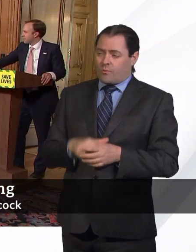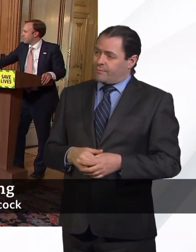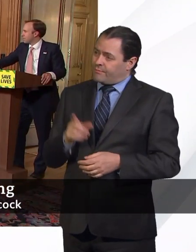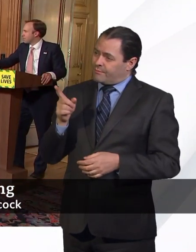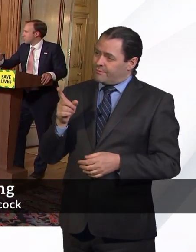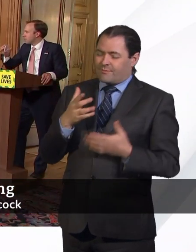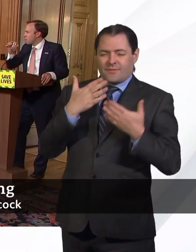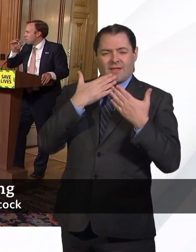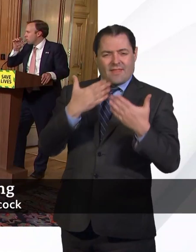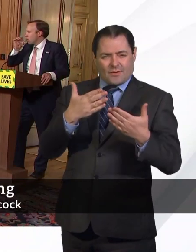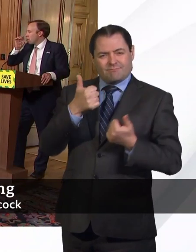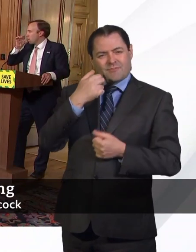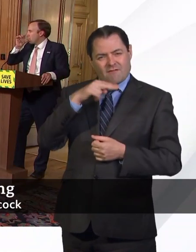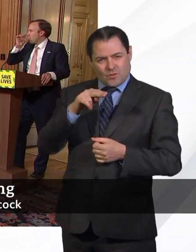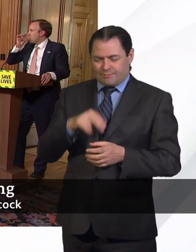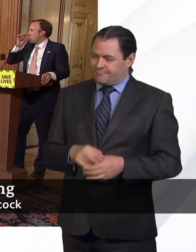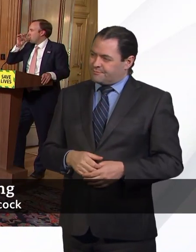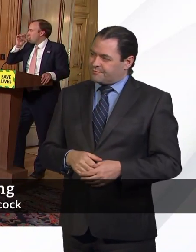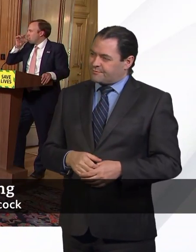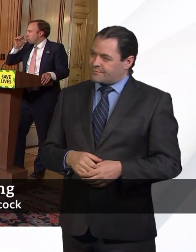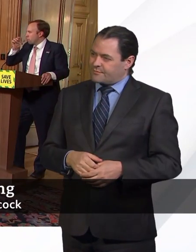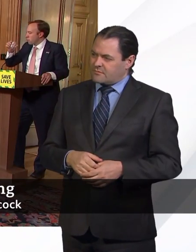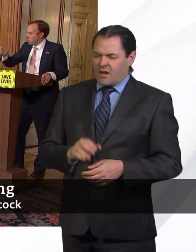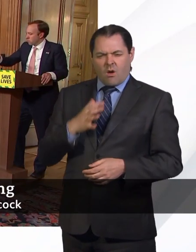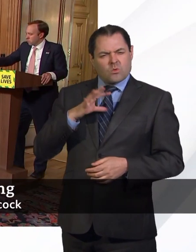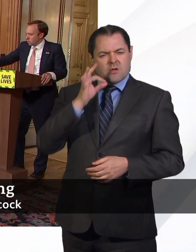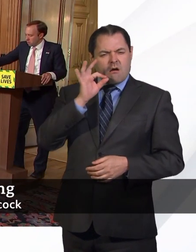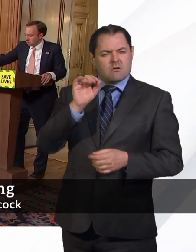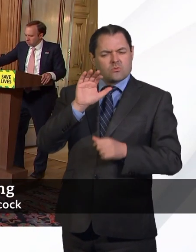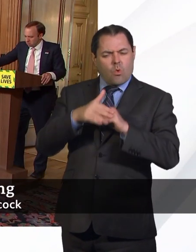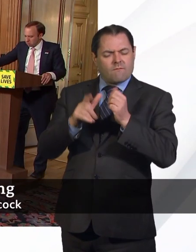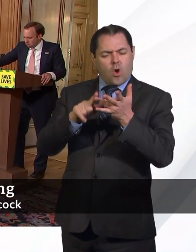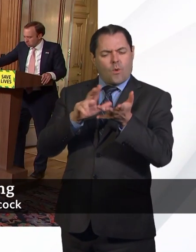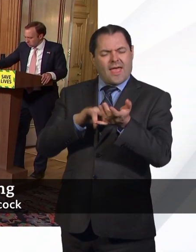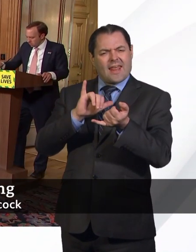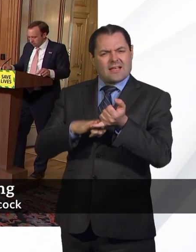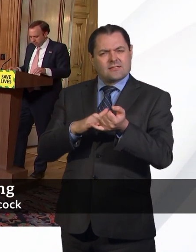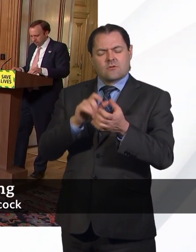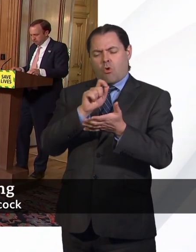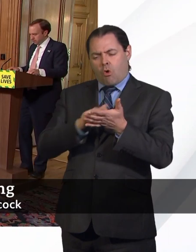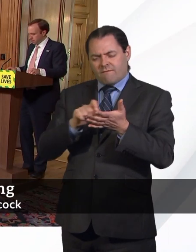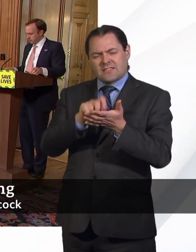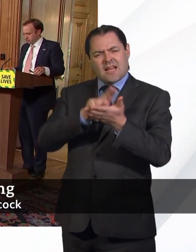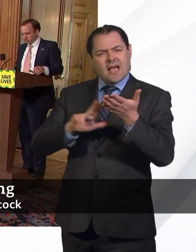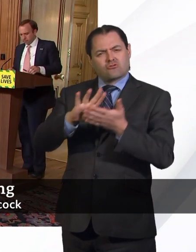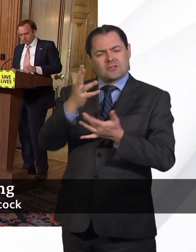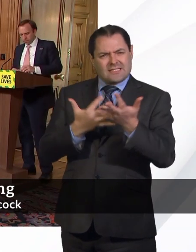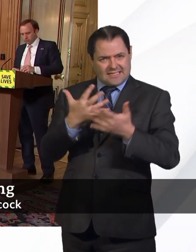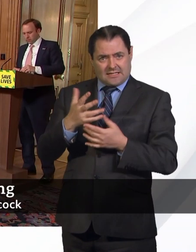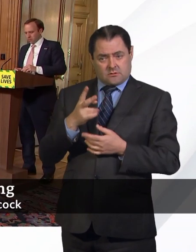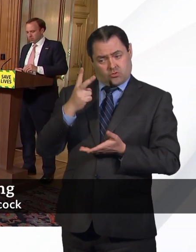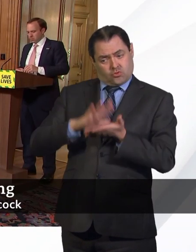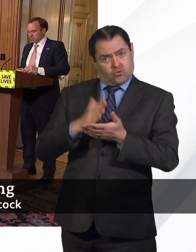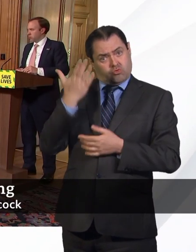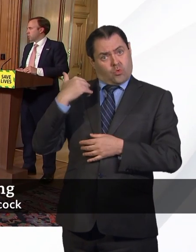Thank you, Secretary of State. Good afternoon. I wanted to ask you about the ONS figures this morning, because two months or so ago at the start of the lockdown,